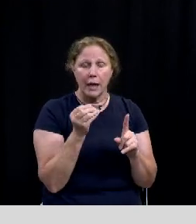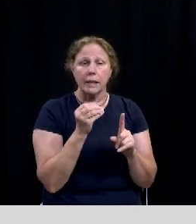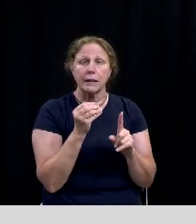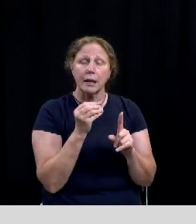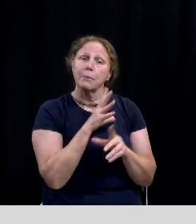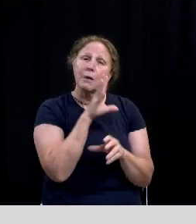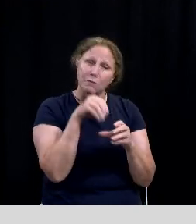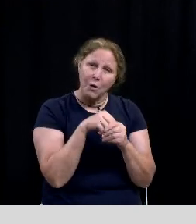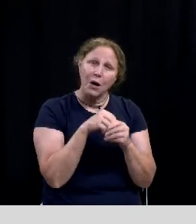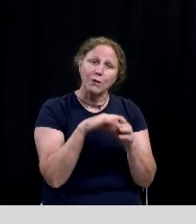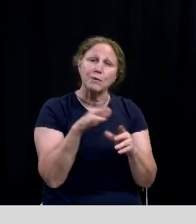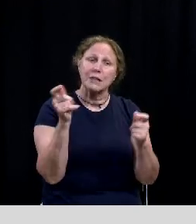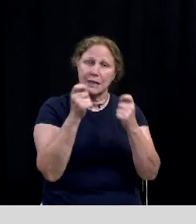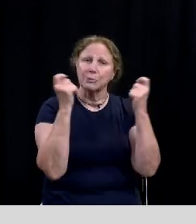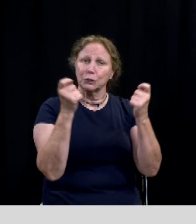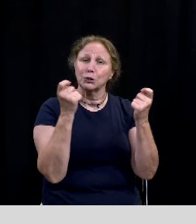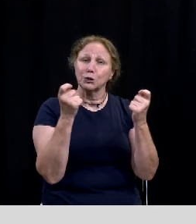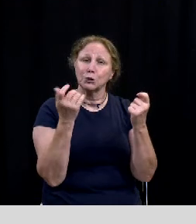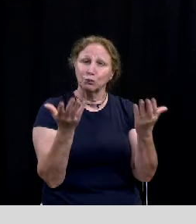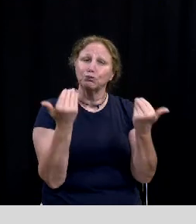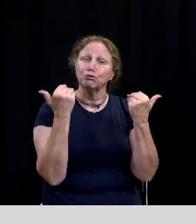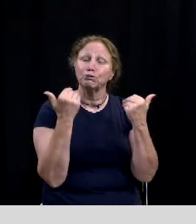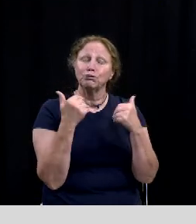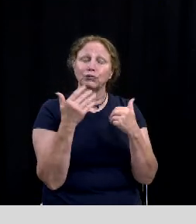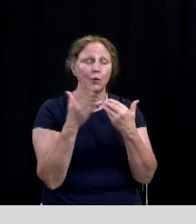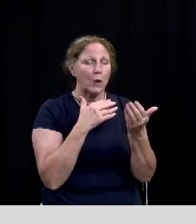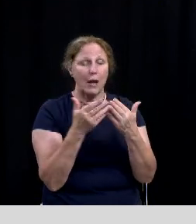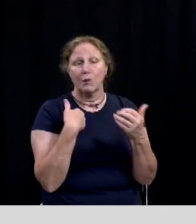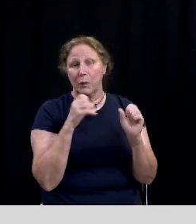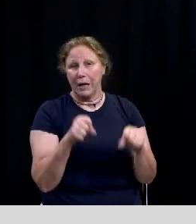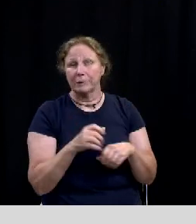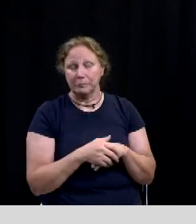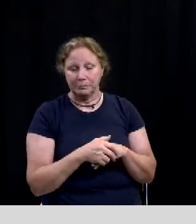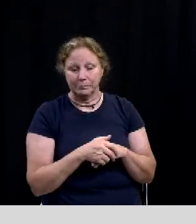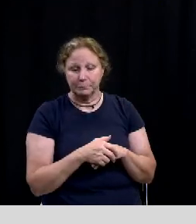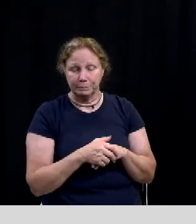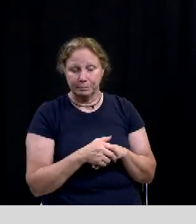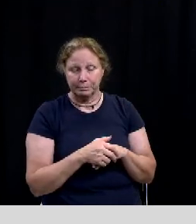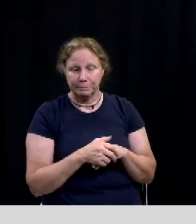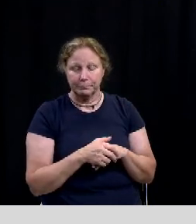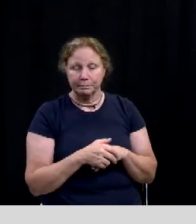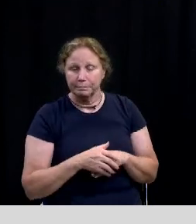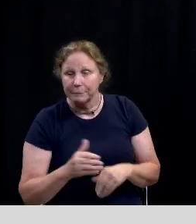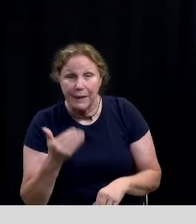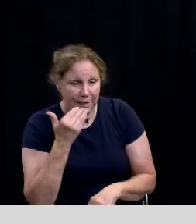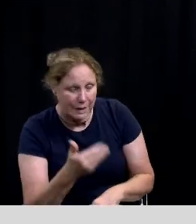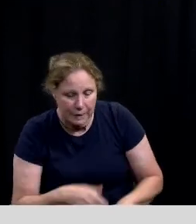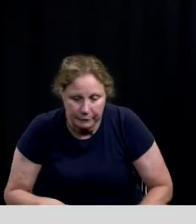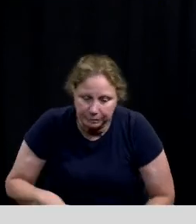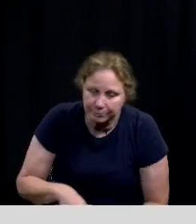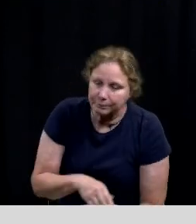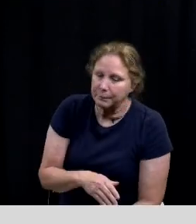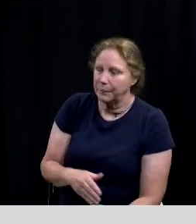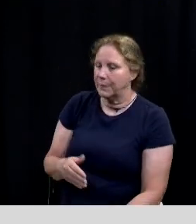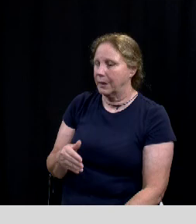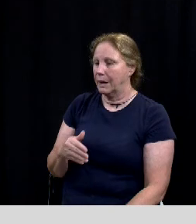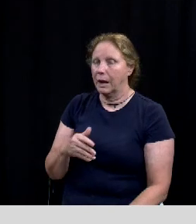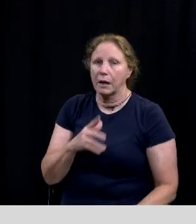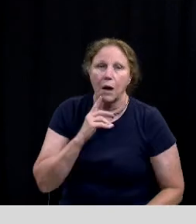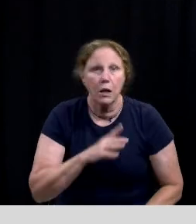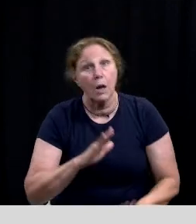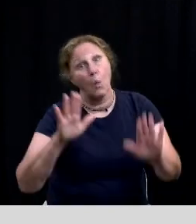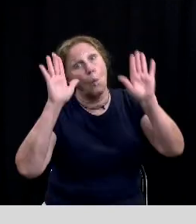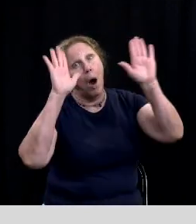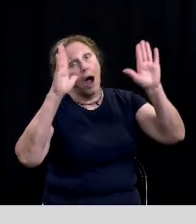of this celebration in whatever way we can thanks though we will thank you a wonderful wonderful